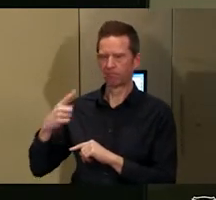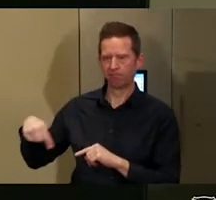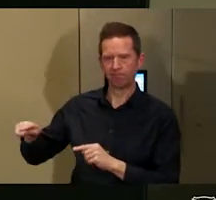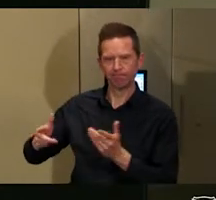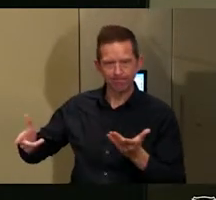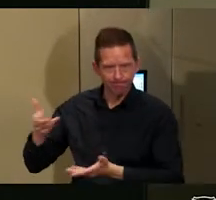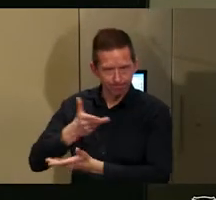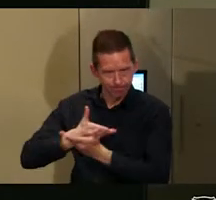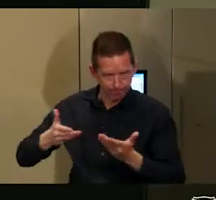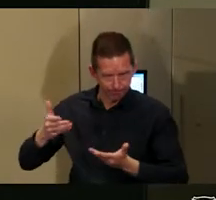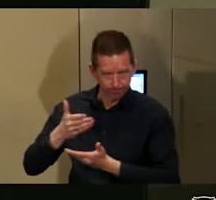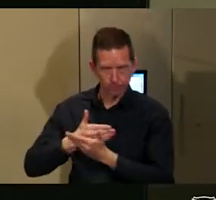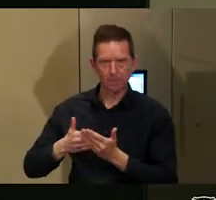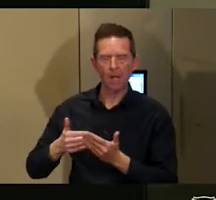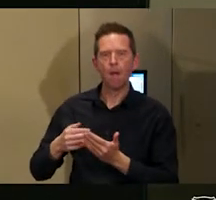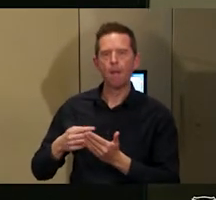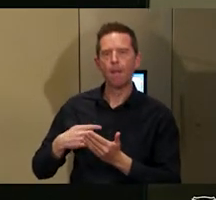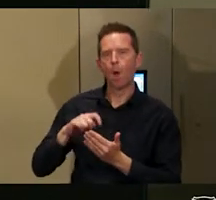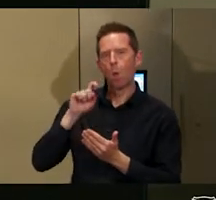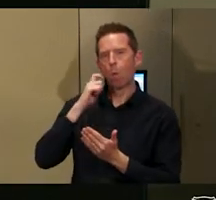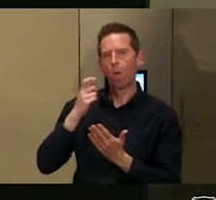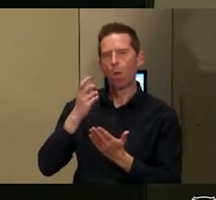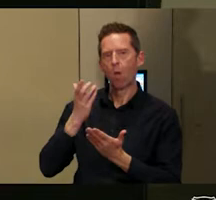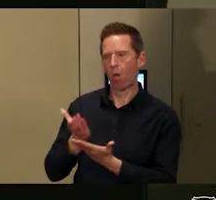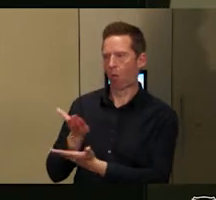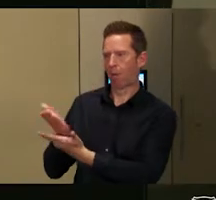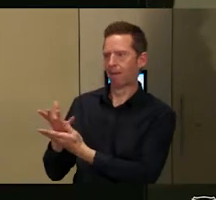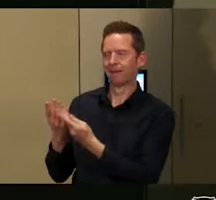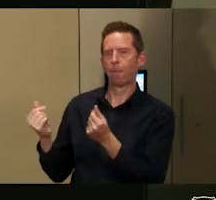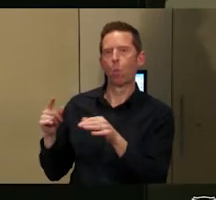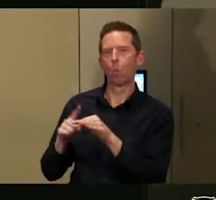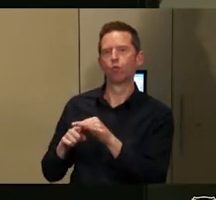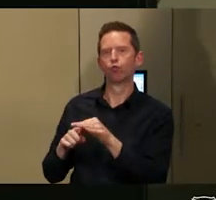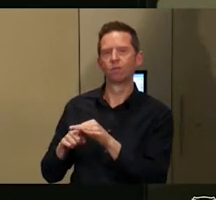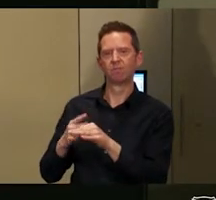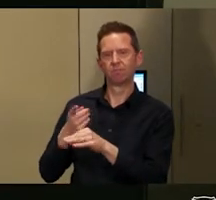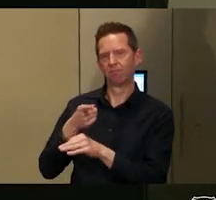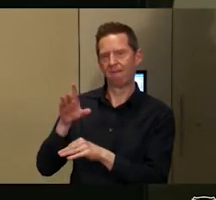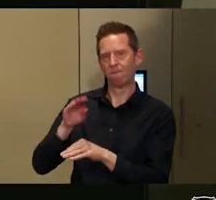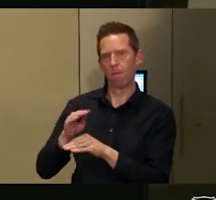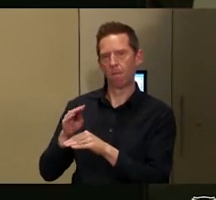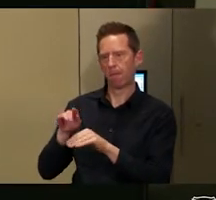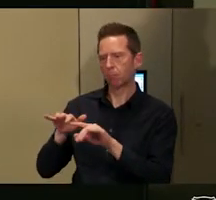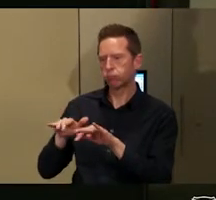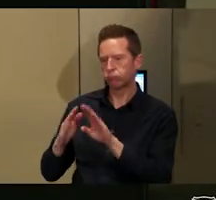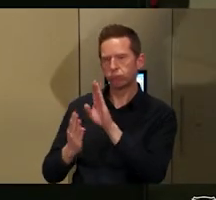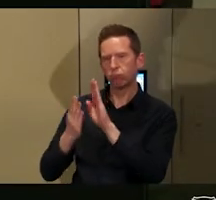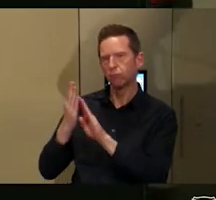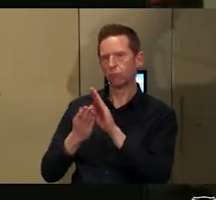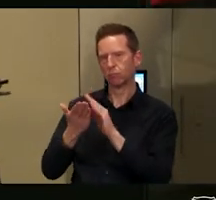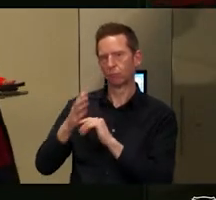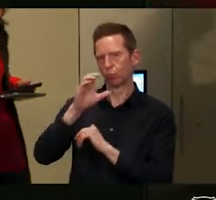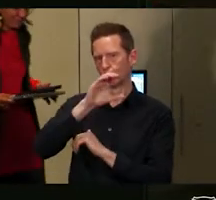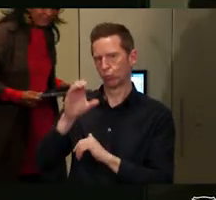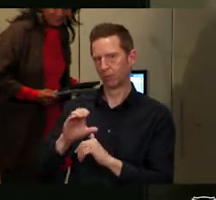pass on some of the questions that you guys are going to put in the chat. Thanks very much.